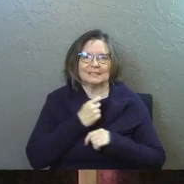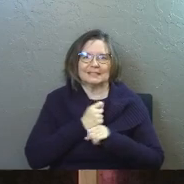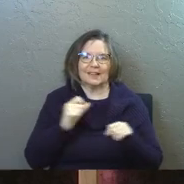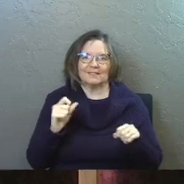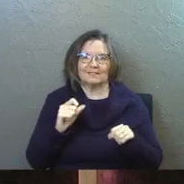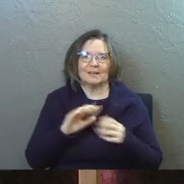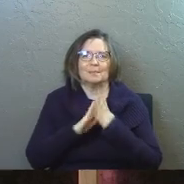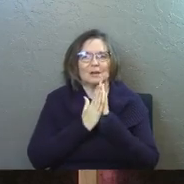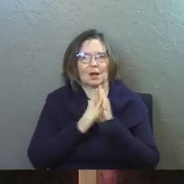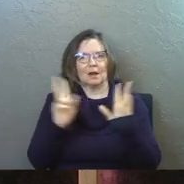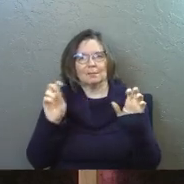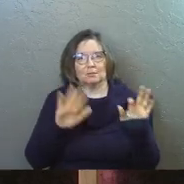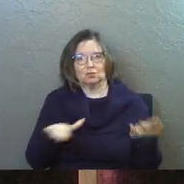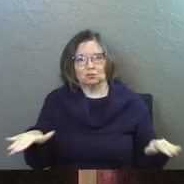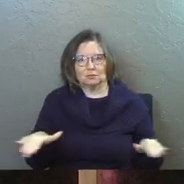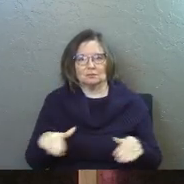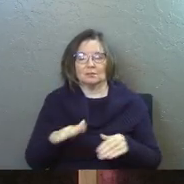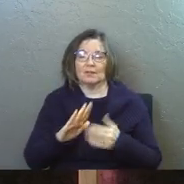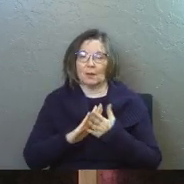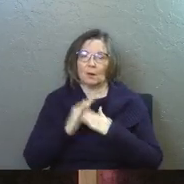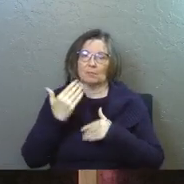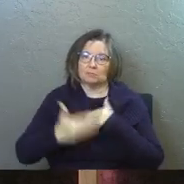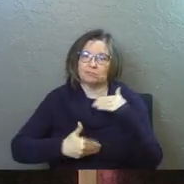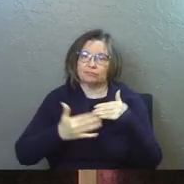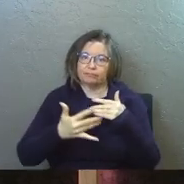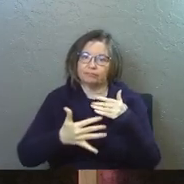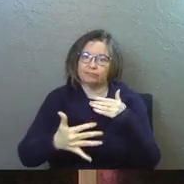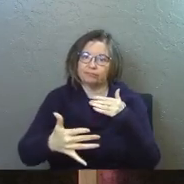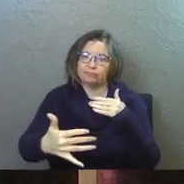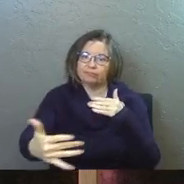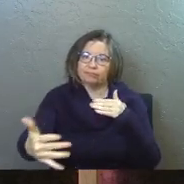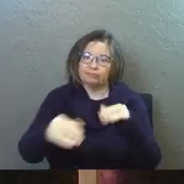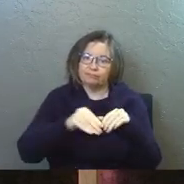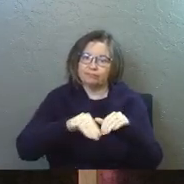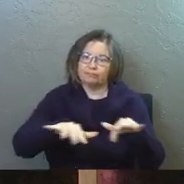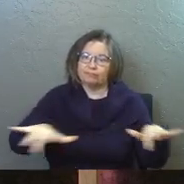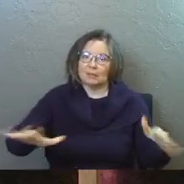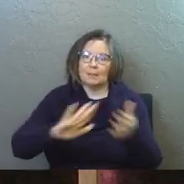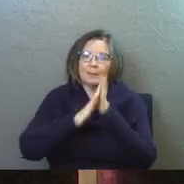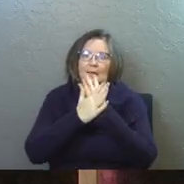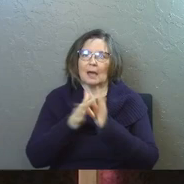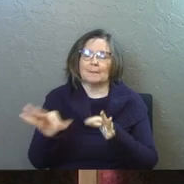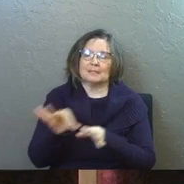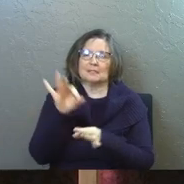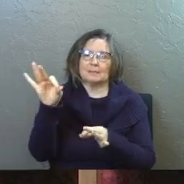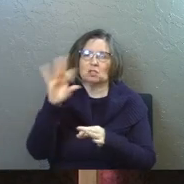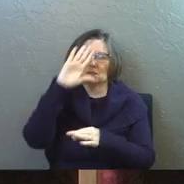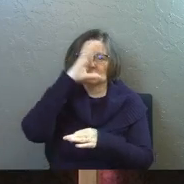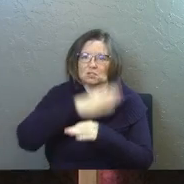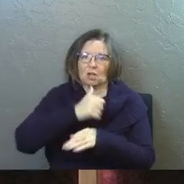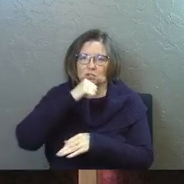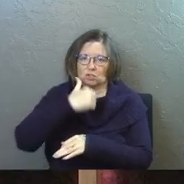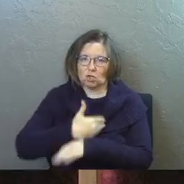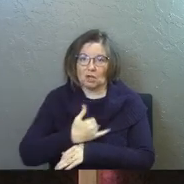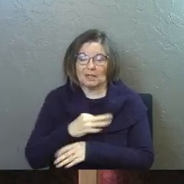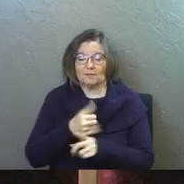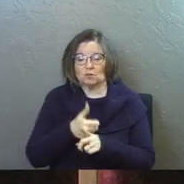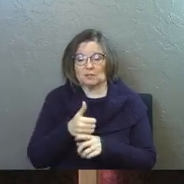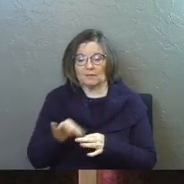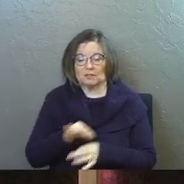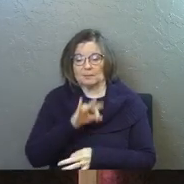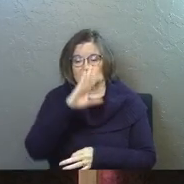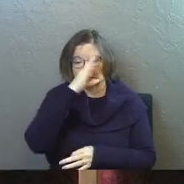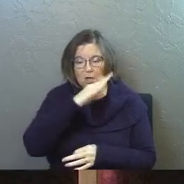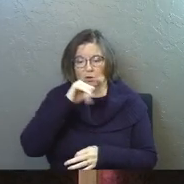There would be generations. There would be offspring from Jesus, but they would come as his spiritual sons and daughters. If you are a